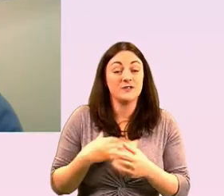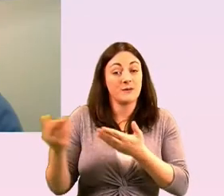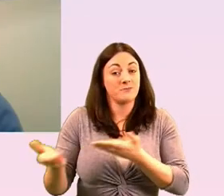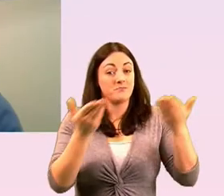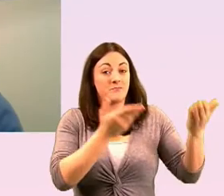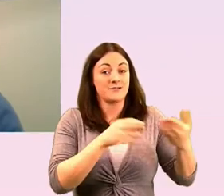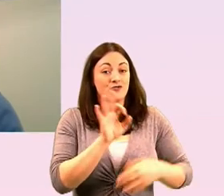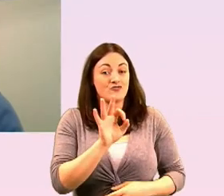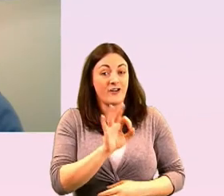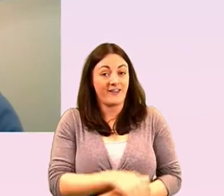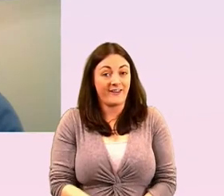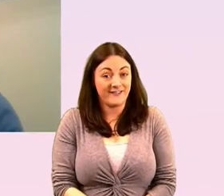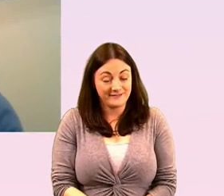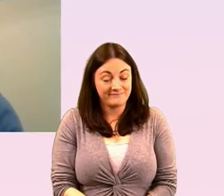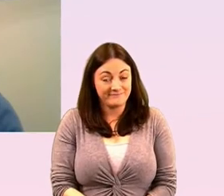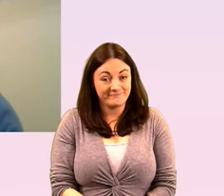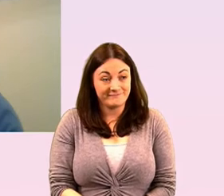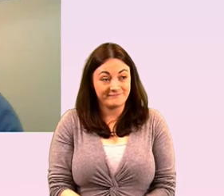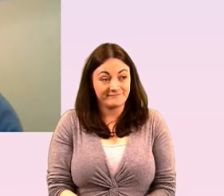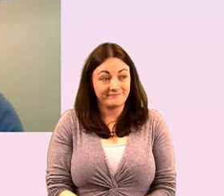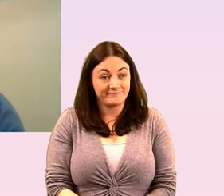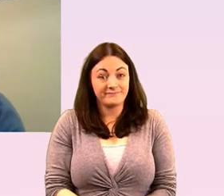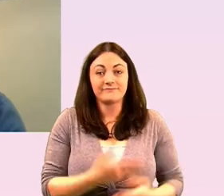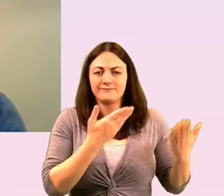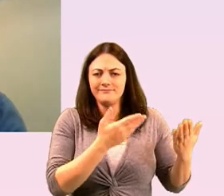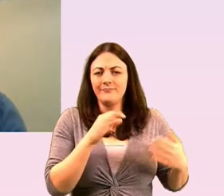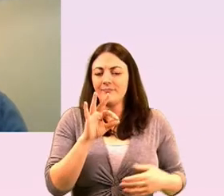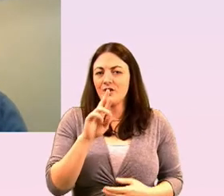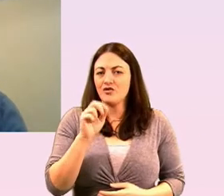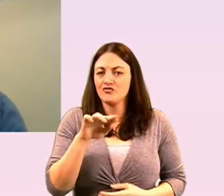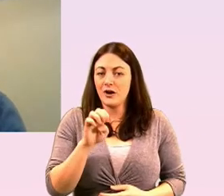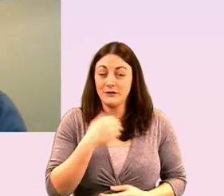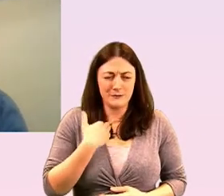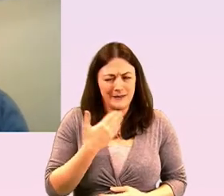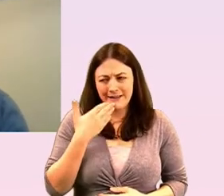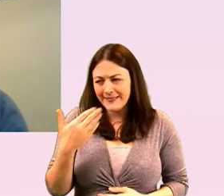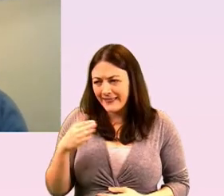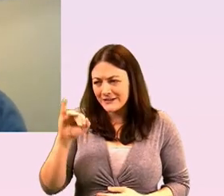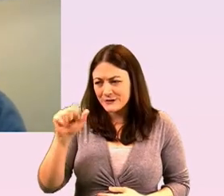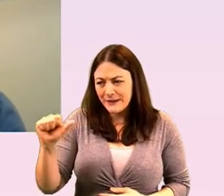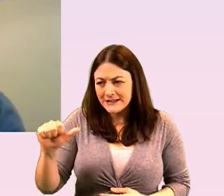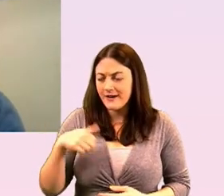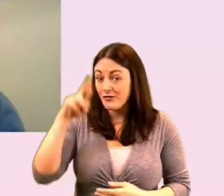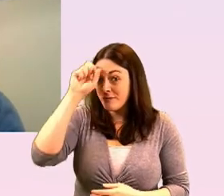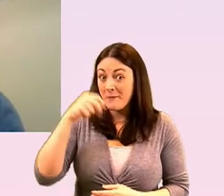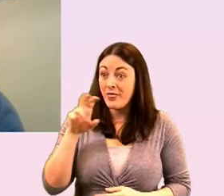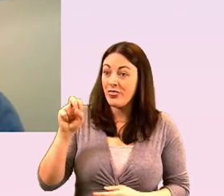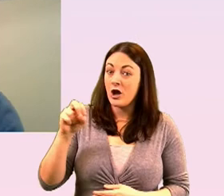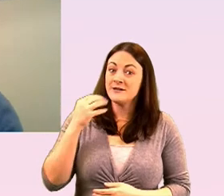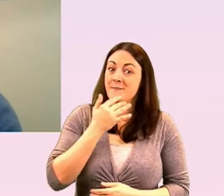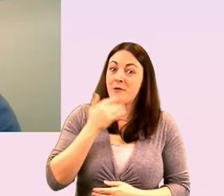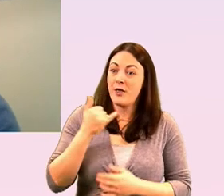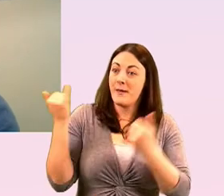that's great uh lisa thank you very much and in fact i remember that 30th birthday party and the wonderful